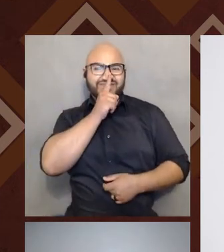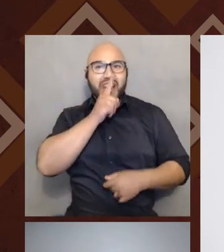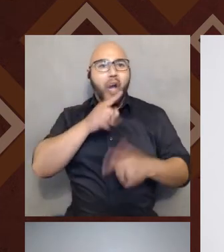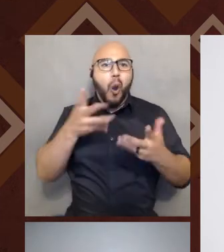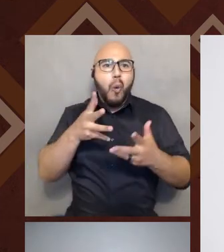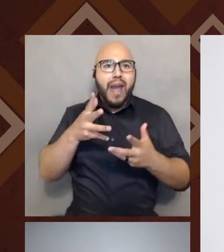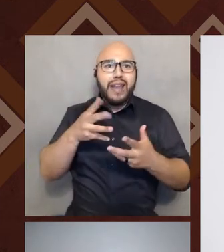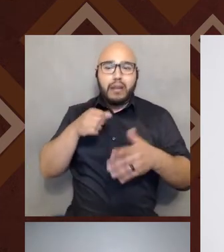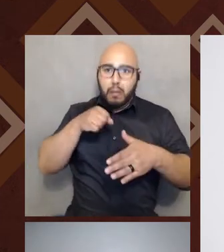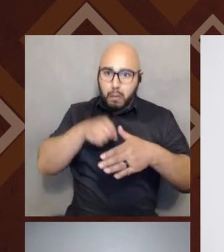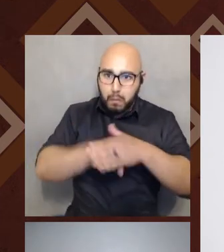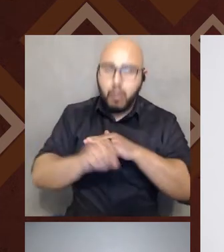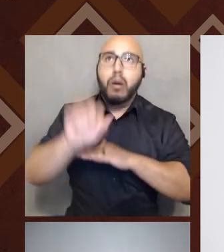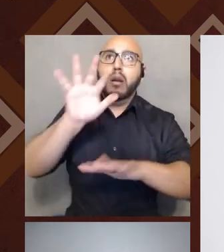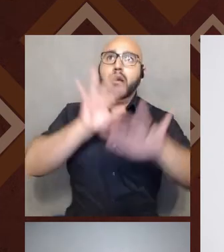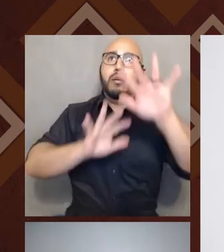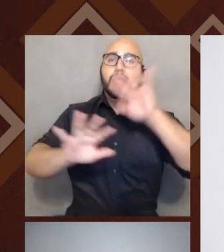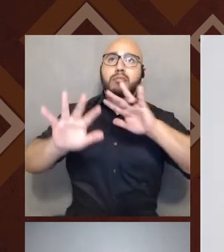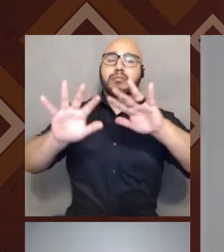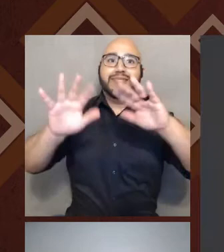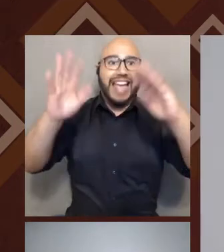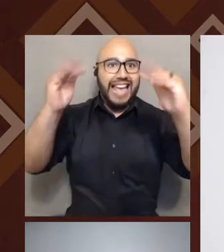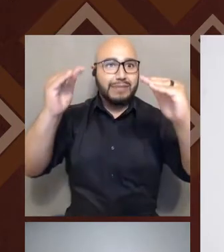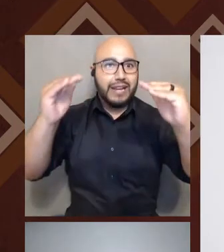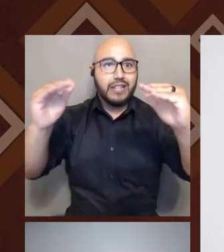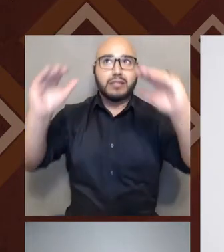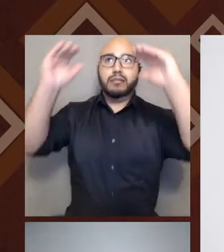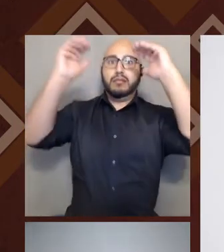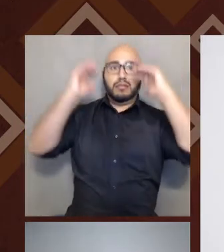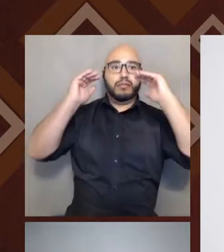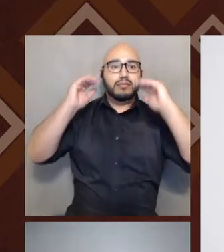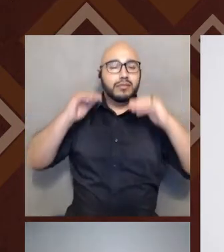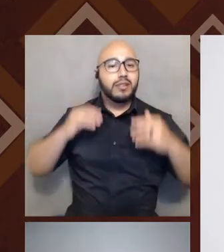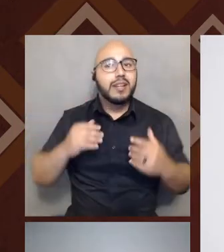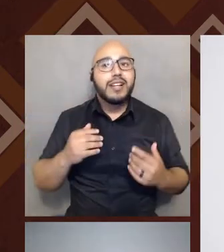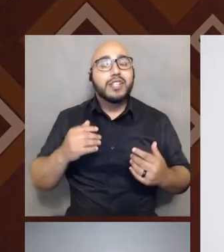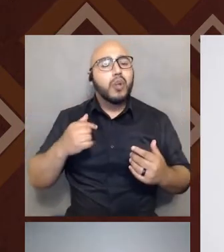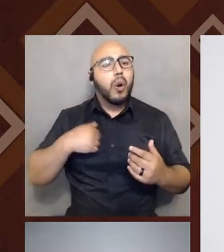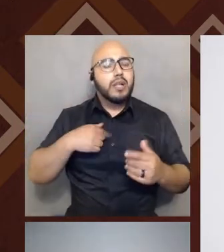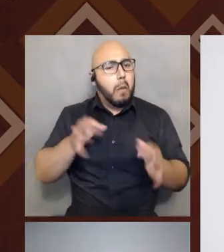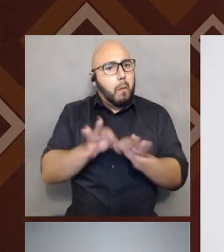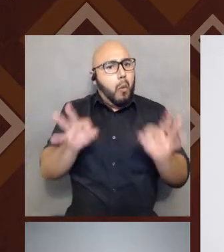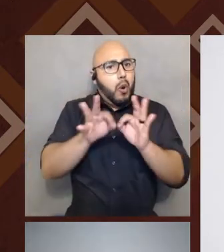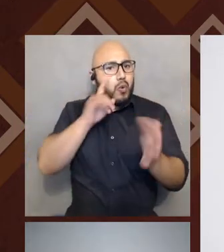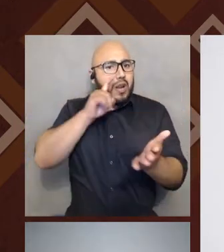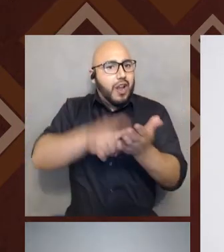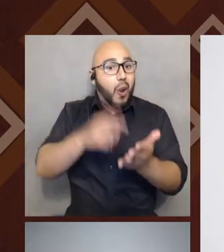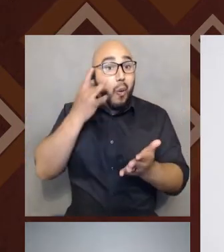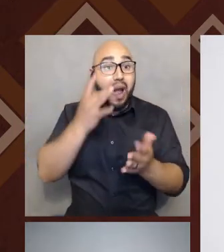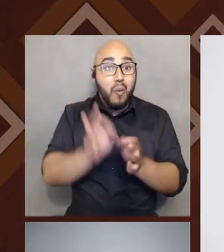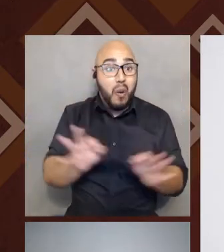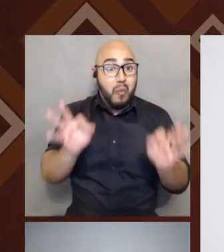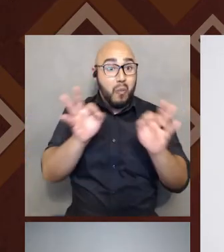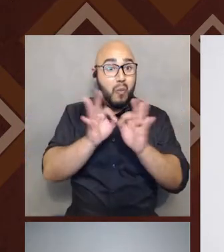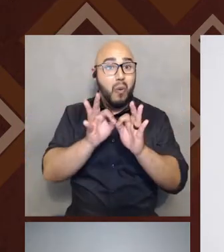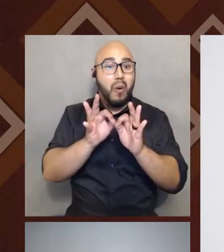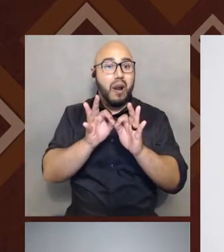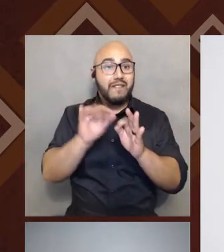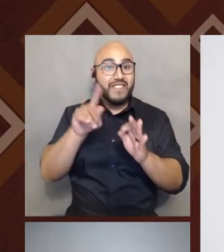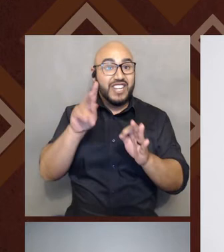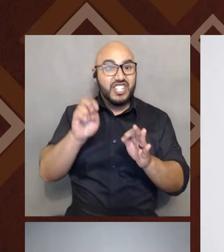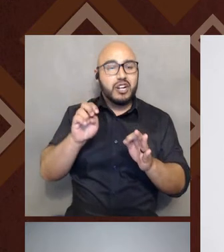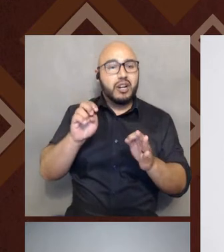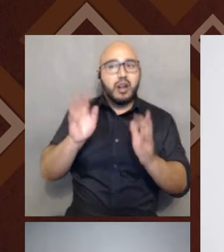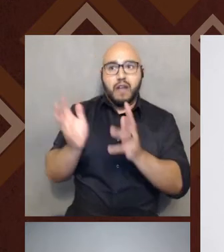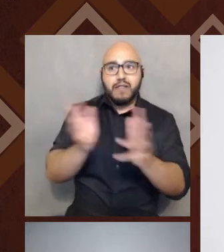of how we move to the world. And I think it's important to acknowledge that because one of the key features of conversations around